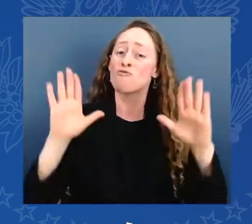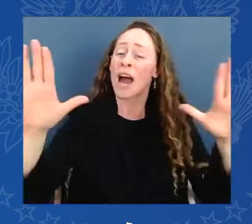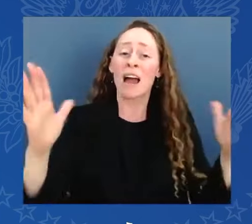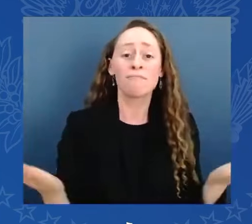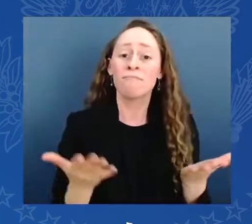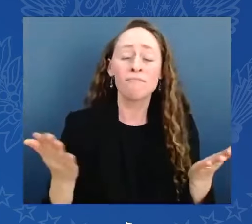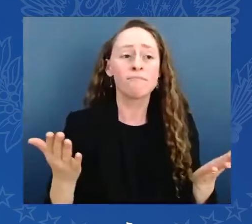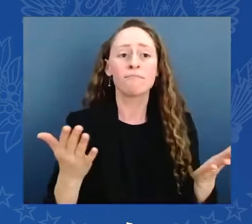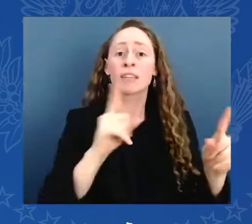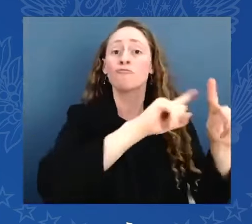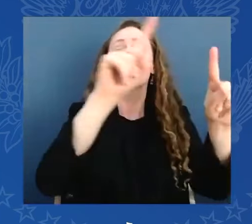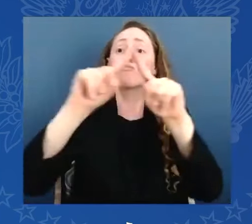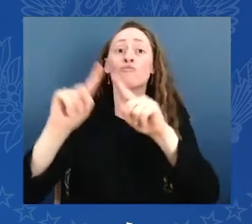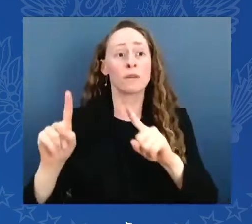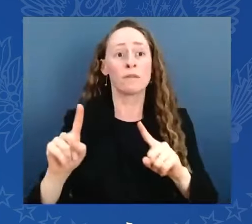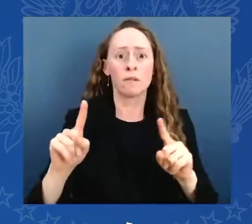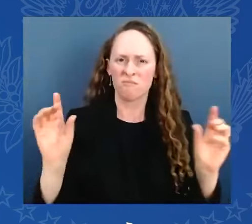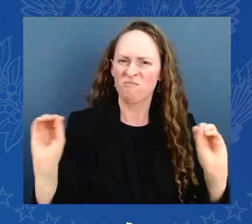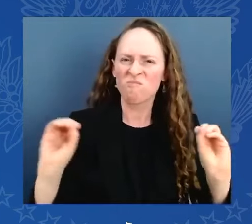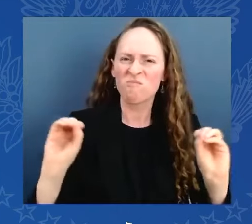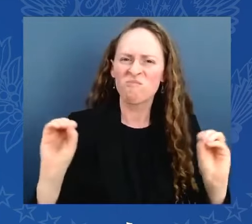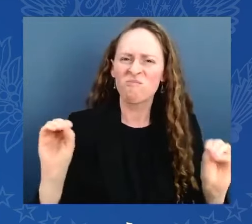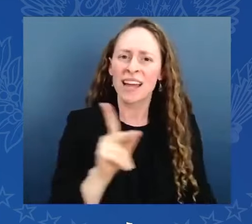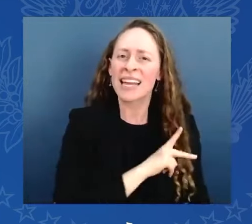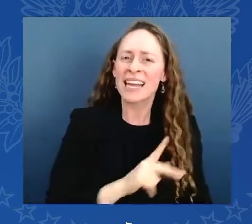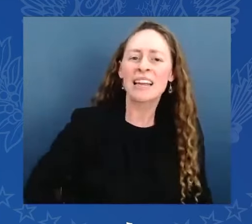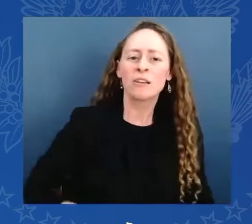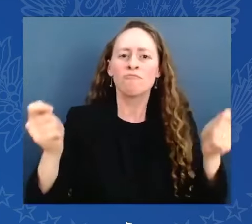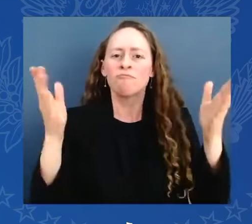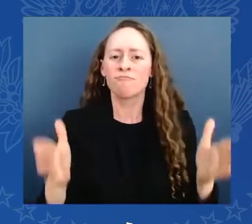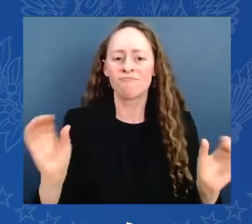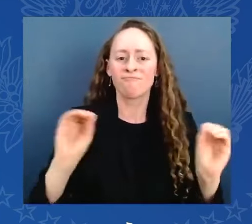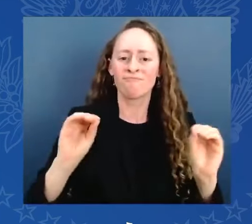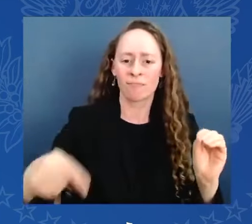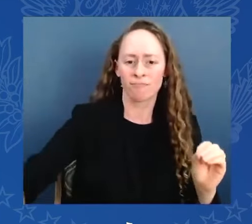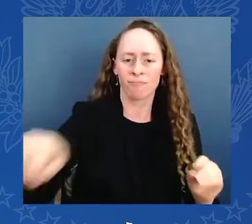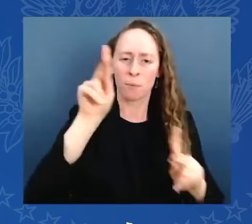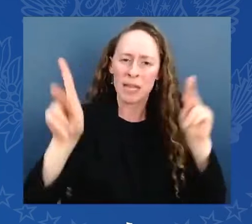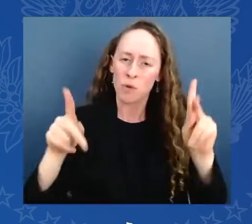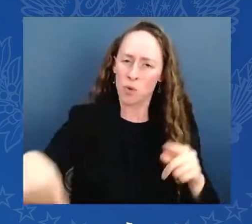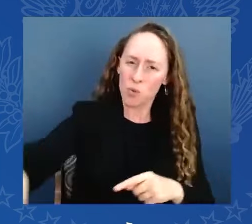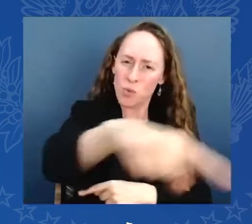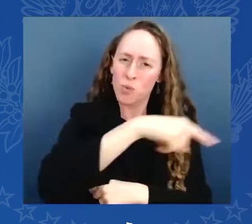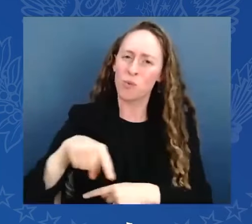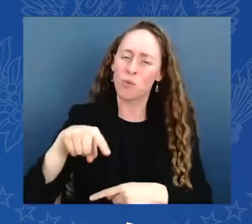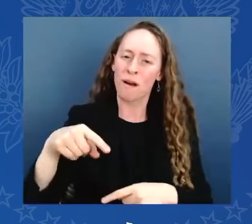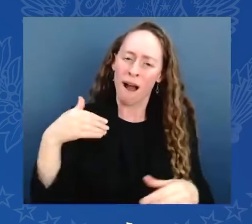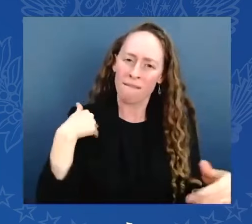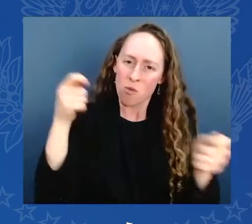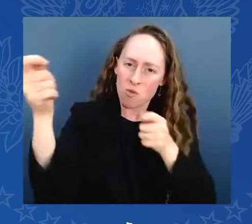History is in your hands. The power is in your hands. The idea of America lies in your hands.